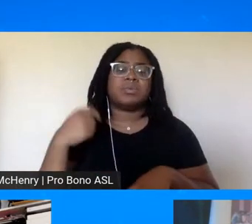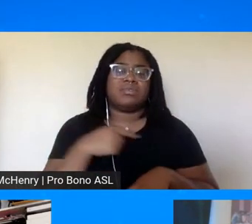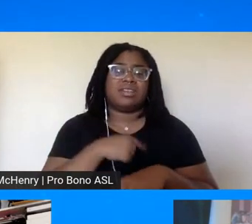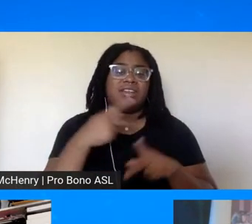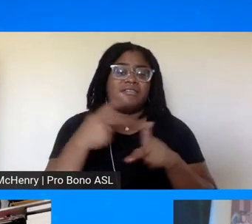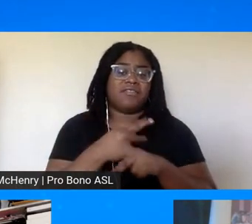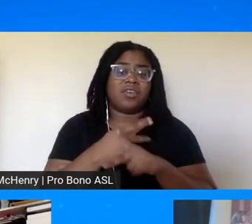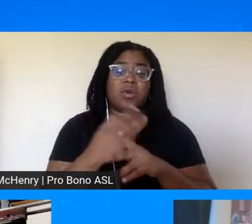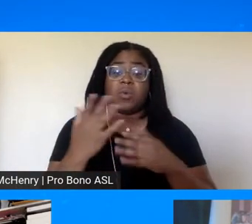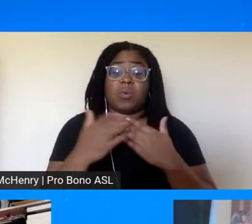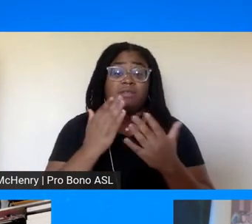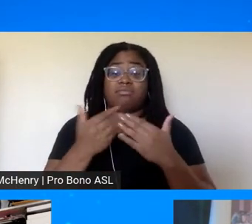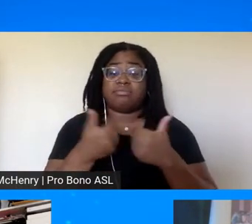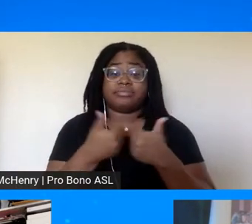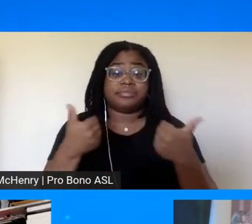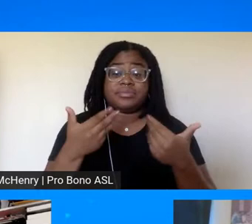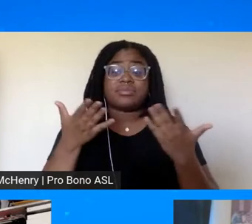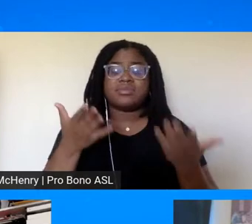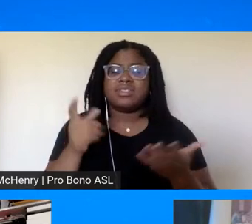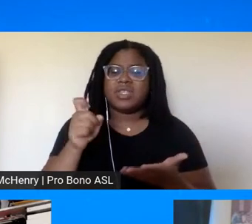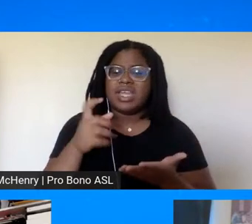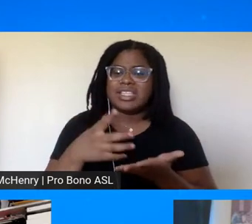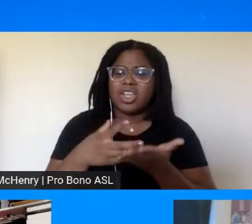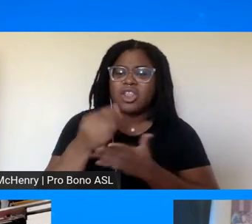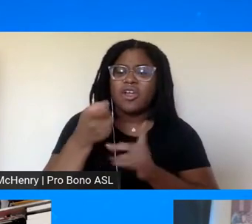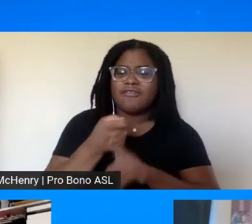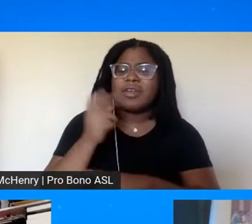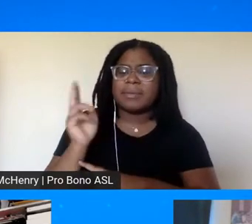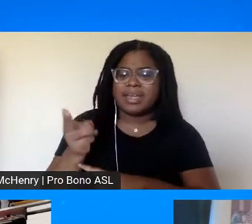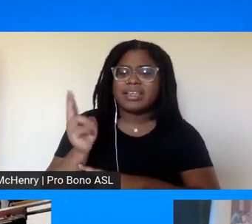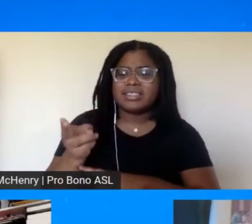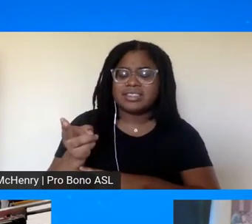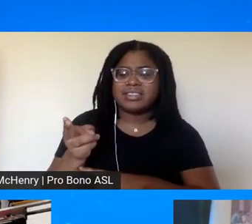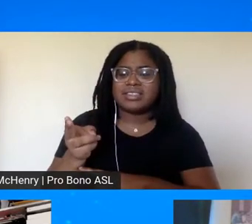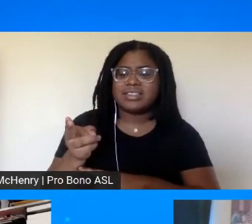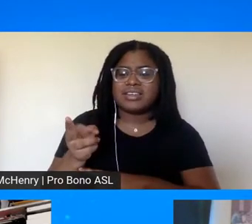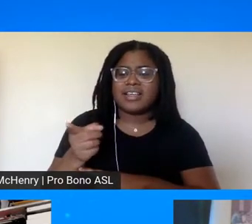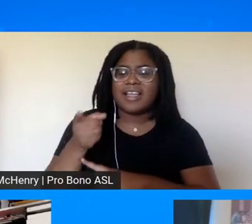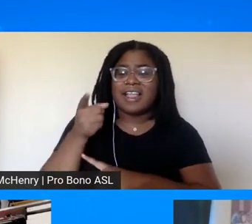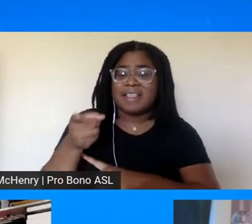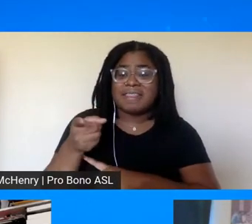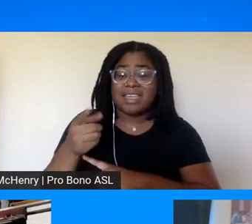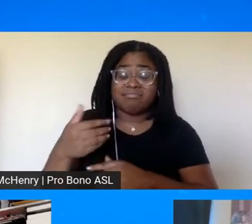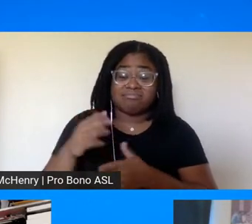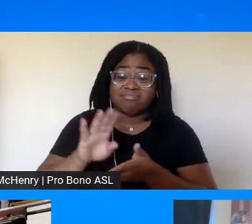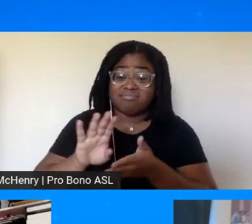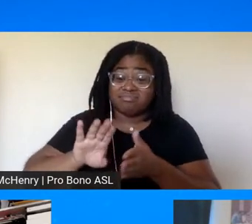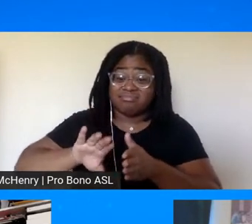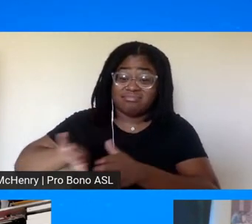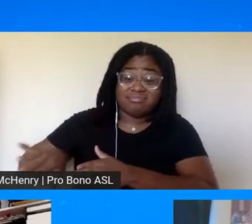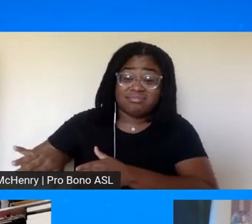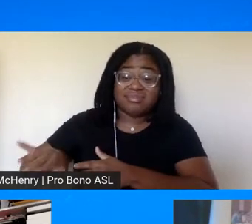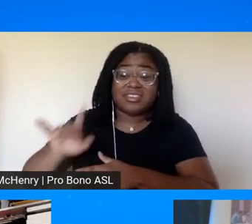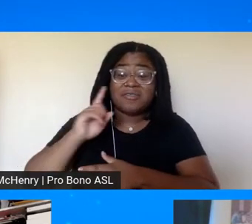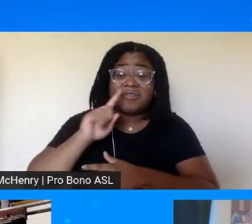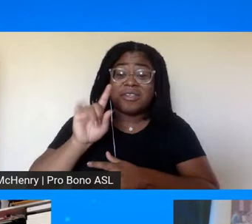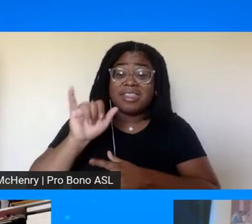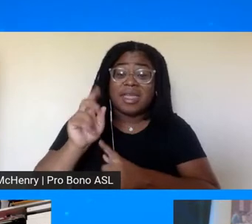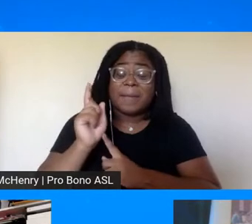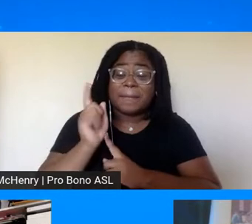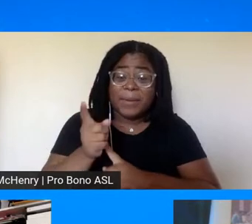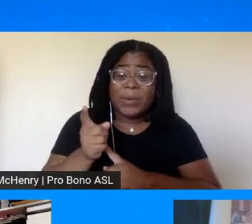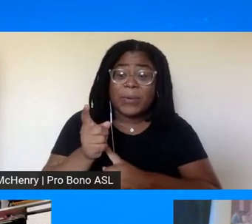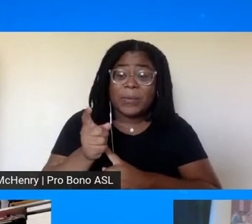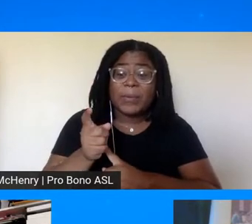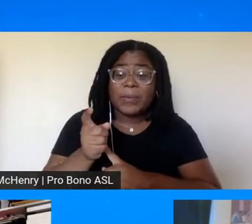what those divisions are, let's learn from history. They put that aside in that moment. And as